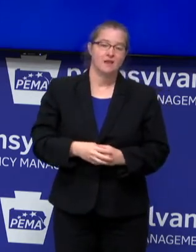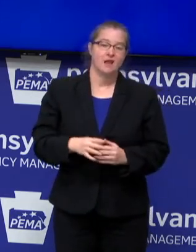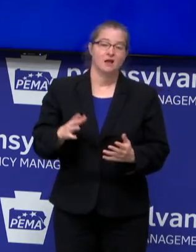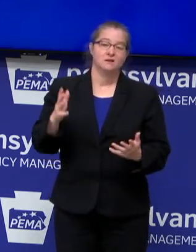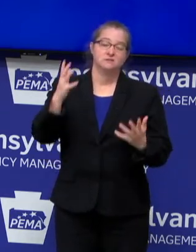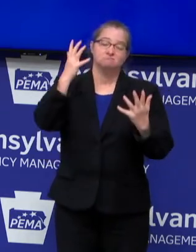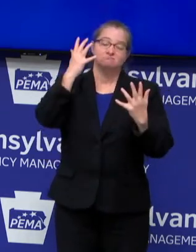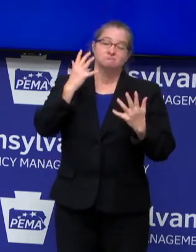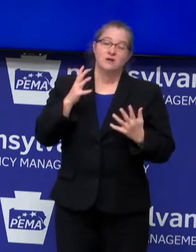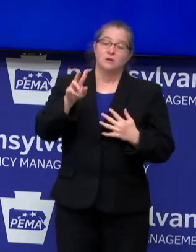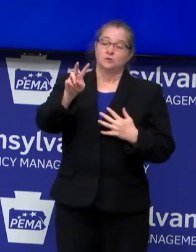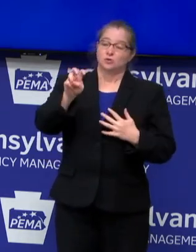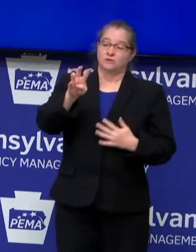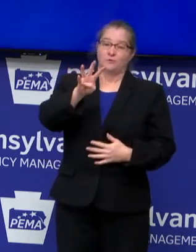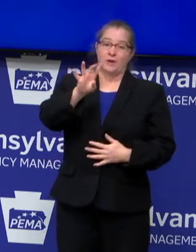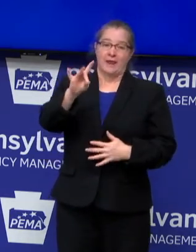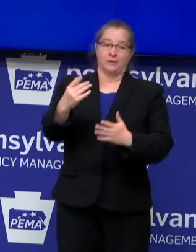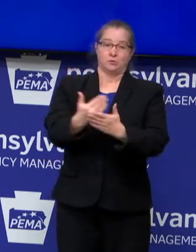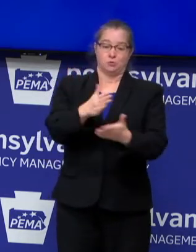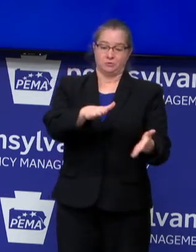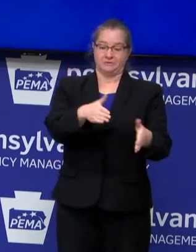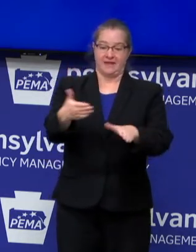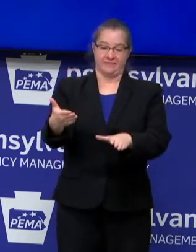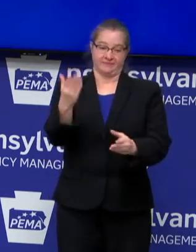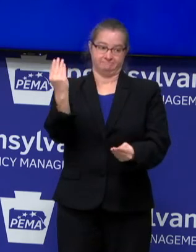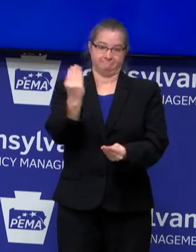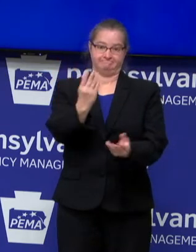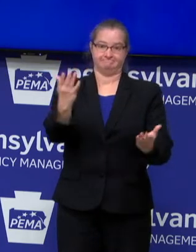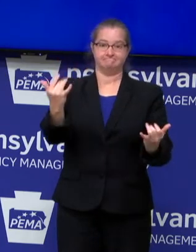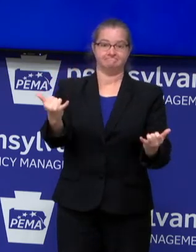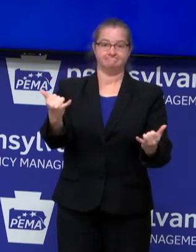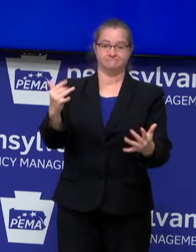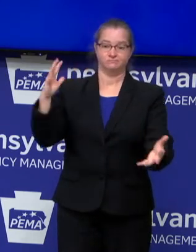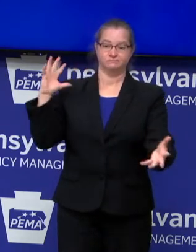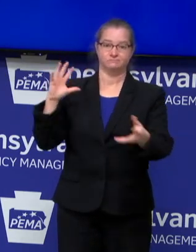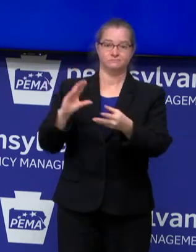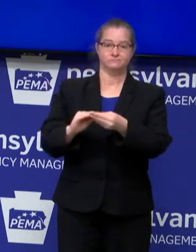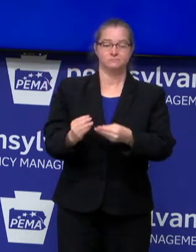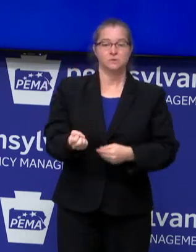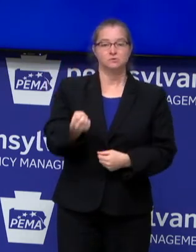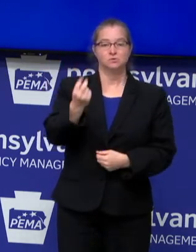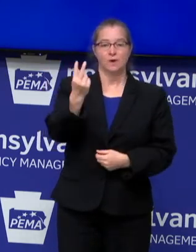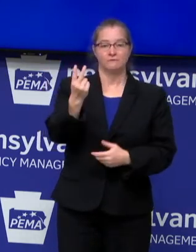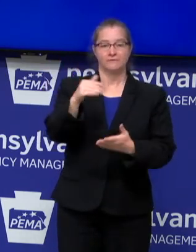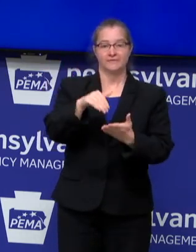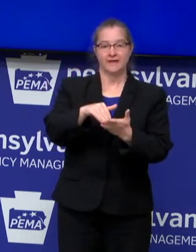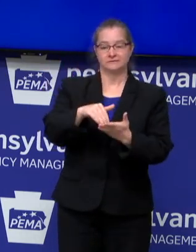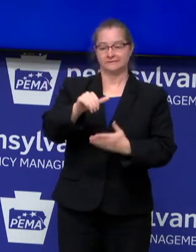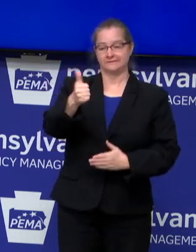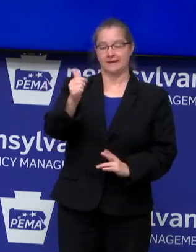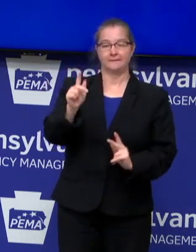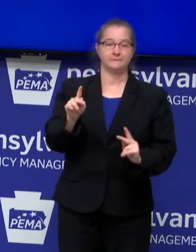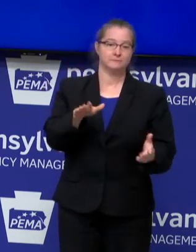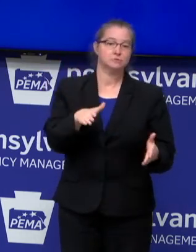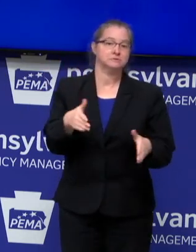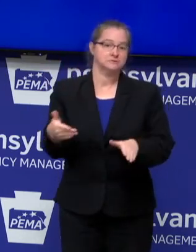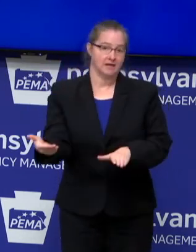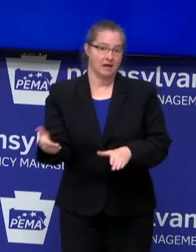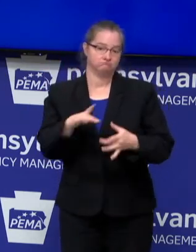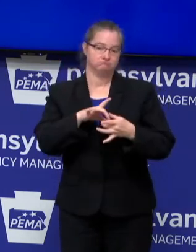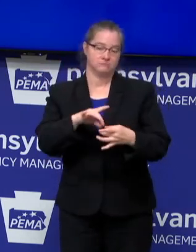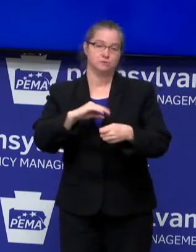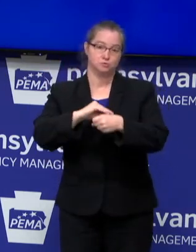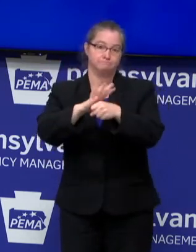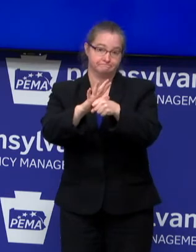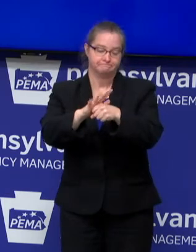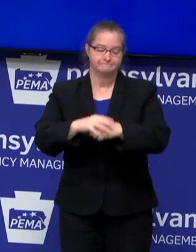Tragically, 248 new deaths have been reported today, for now a total of 12,010 deaths attributed to COVID